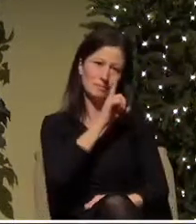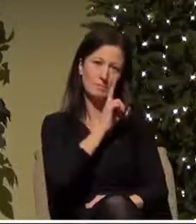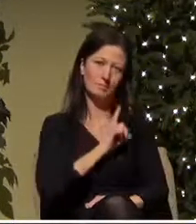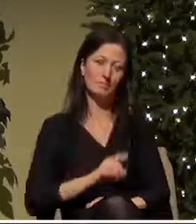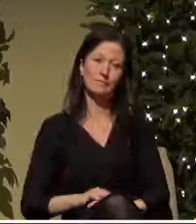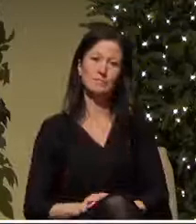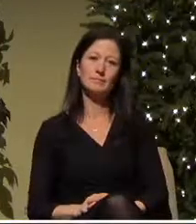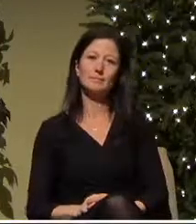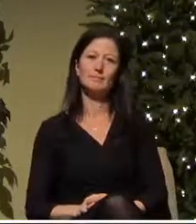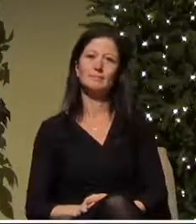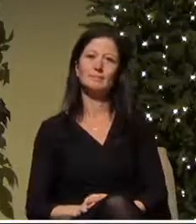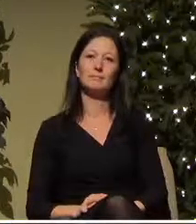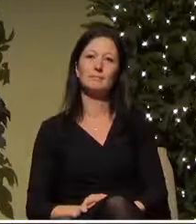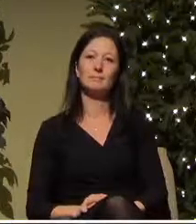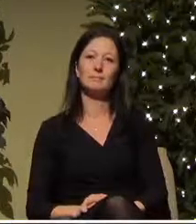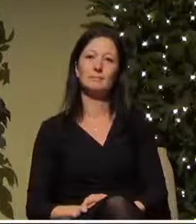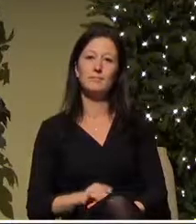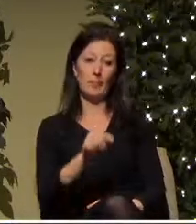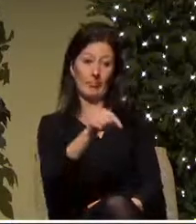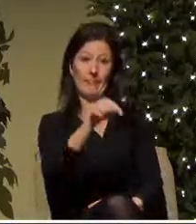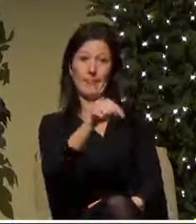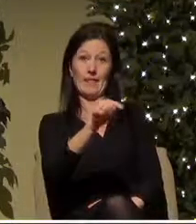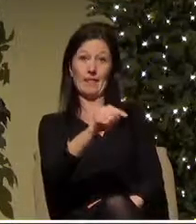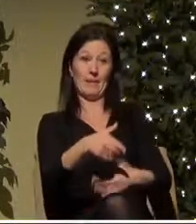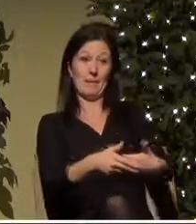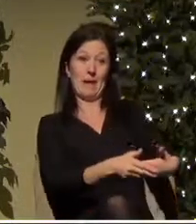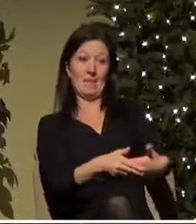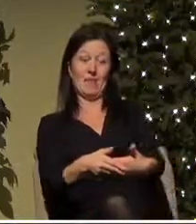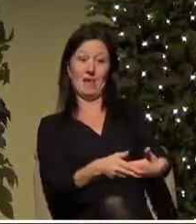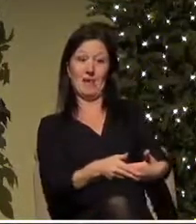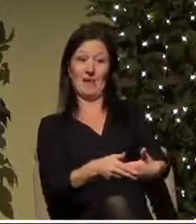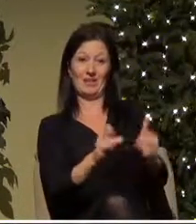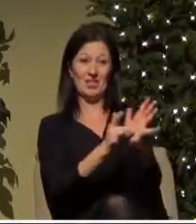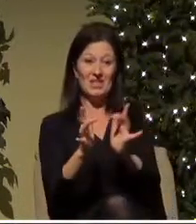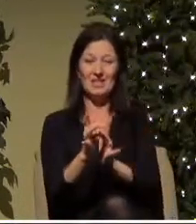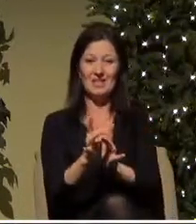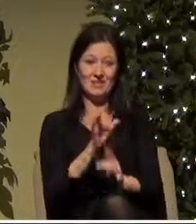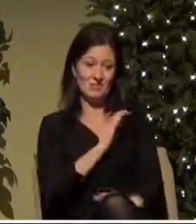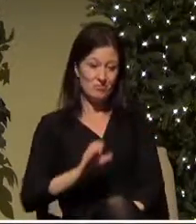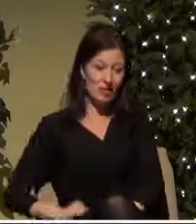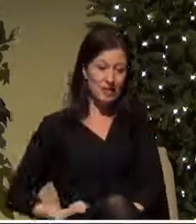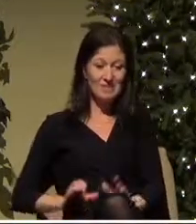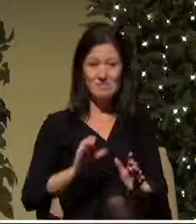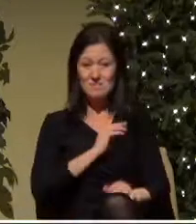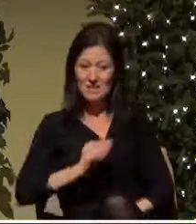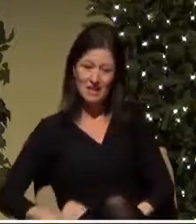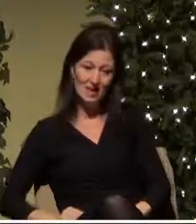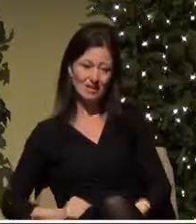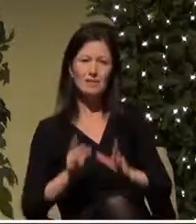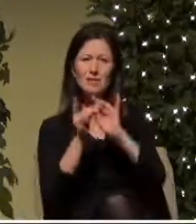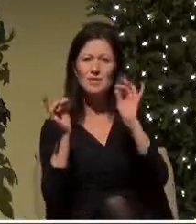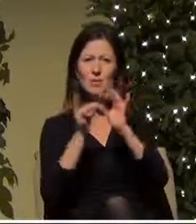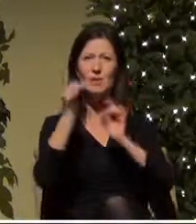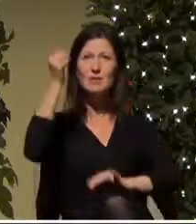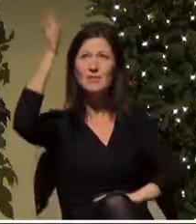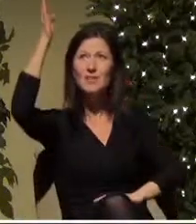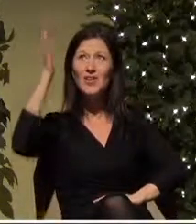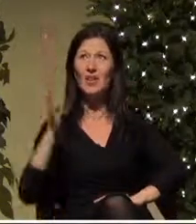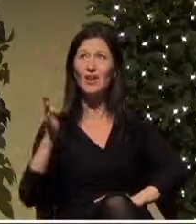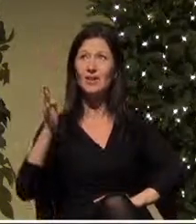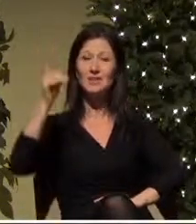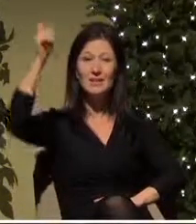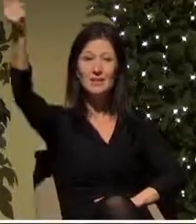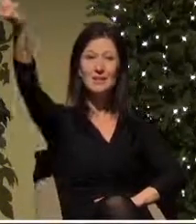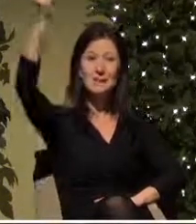and around this child Jesus the Christ the Messiah is the story of God coming to be with the outcast with the